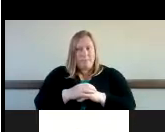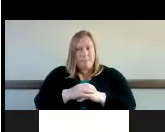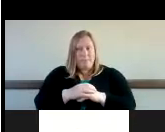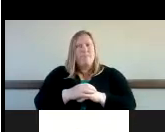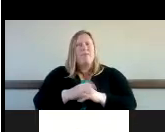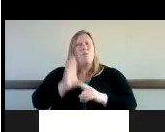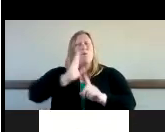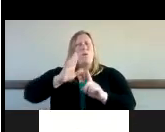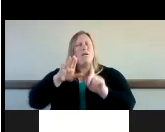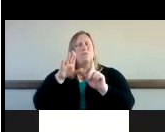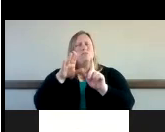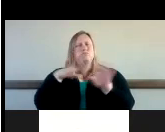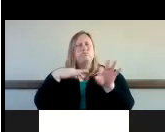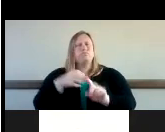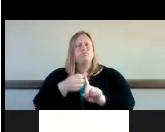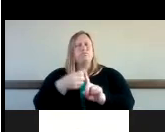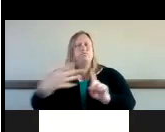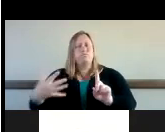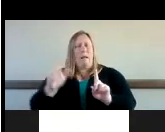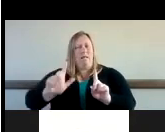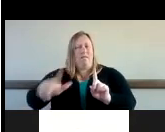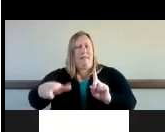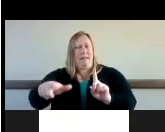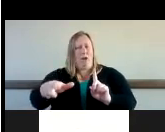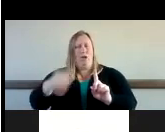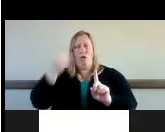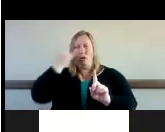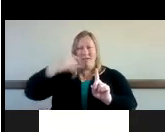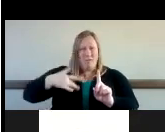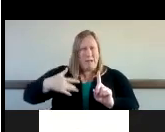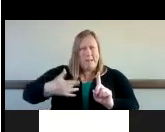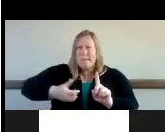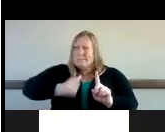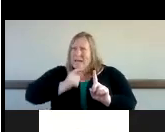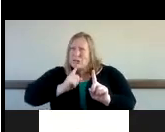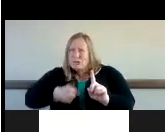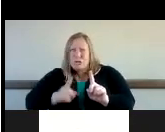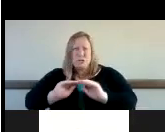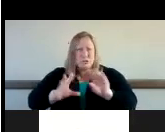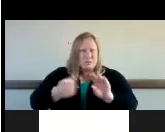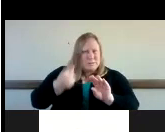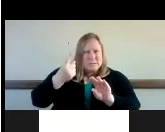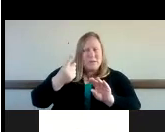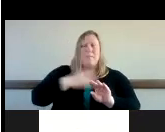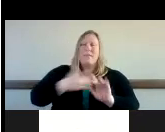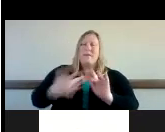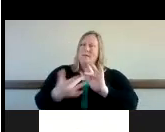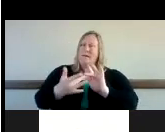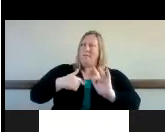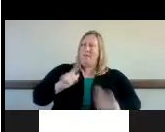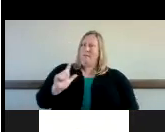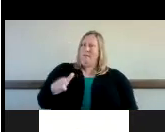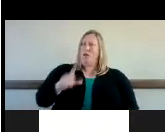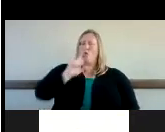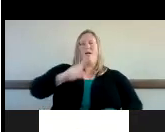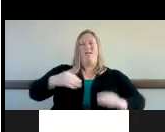presentation if not please contact me after the presentation at any time we'll have our email address available to